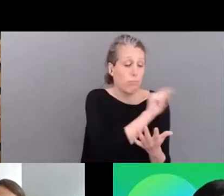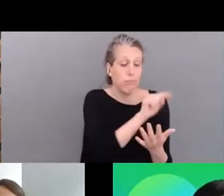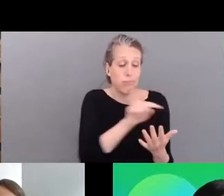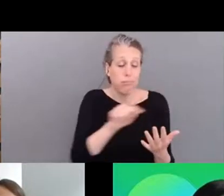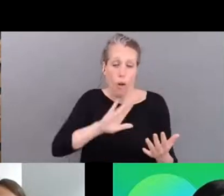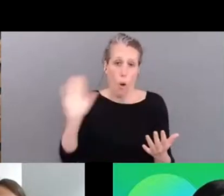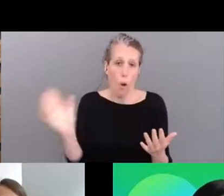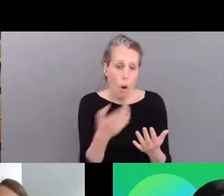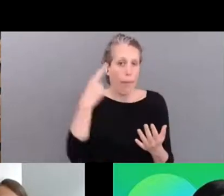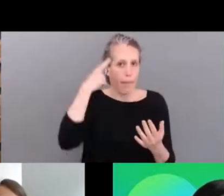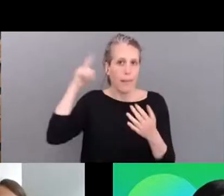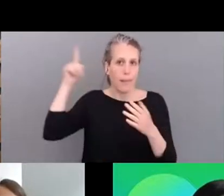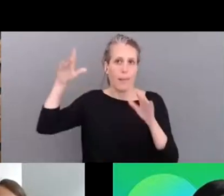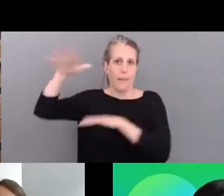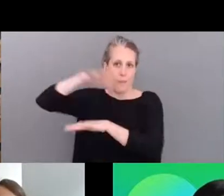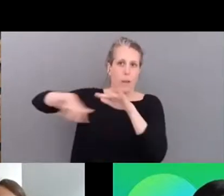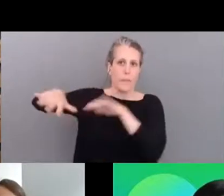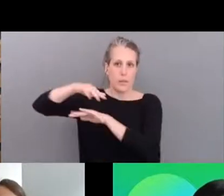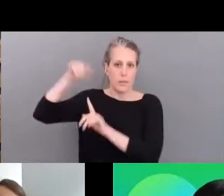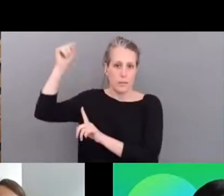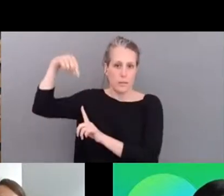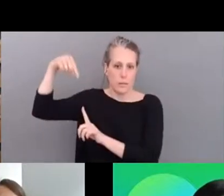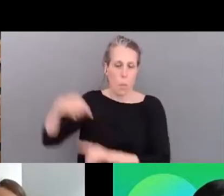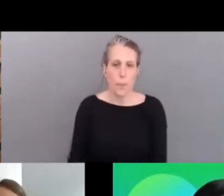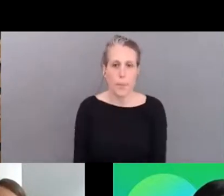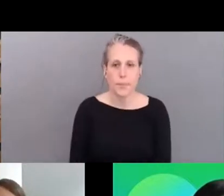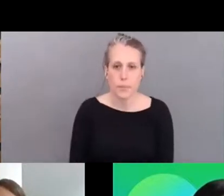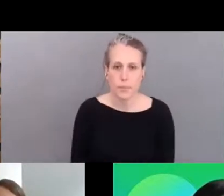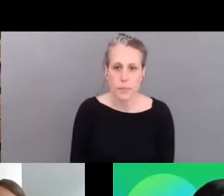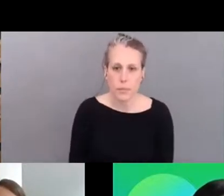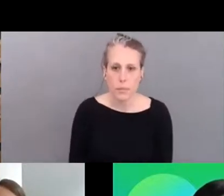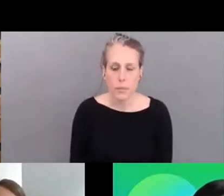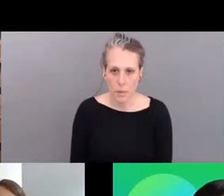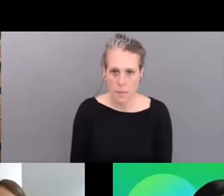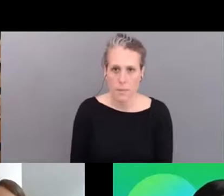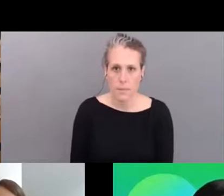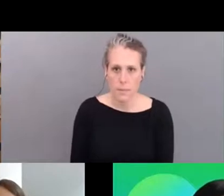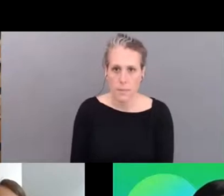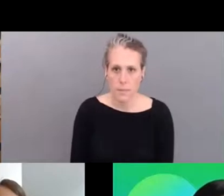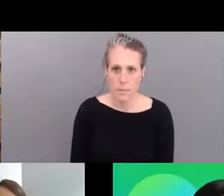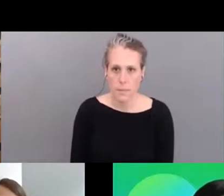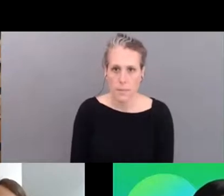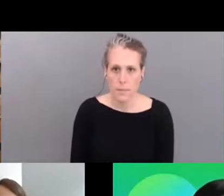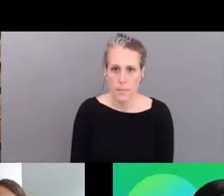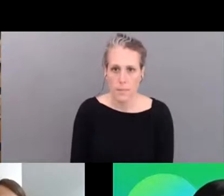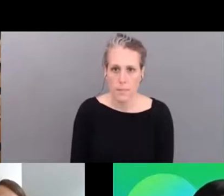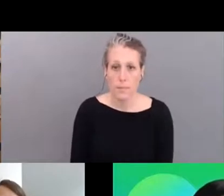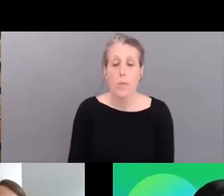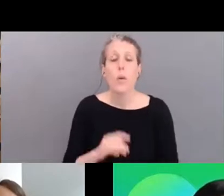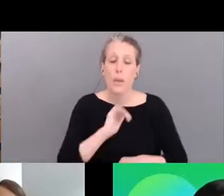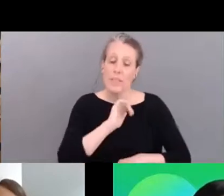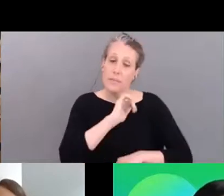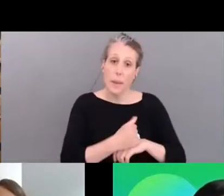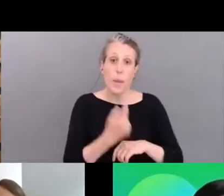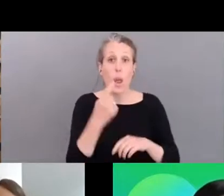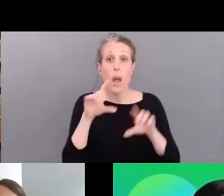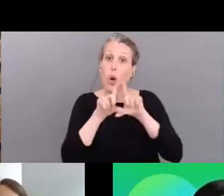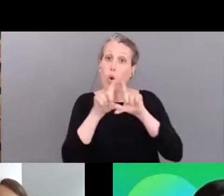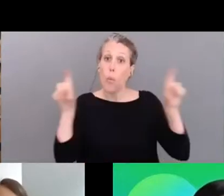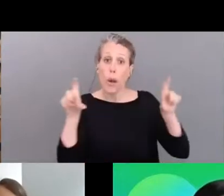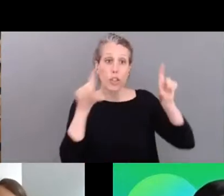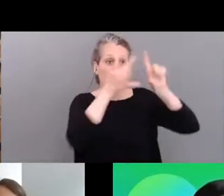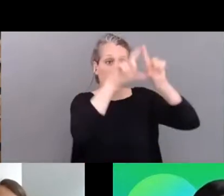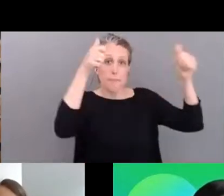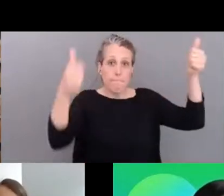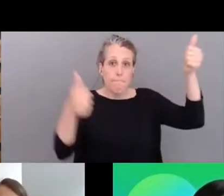we work with a mentor mentee um let's say cooperation with three central